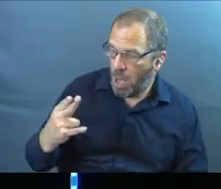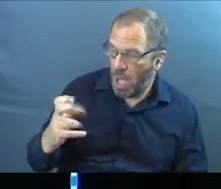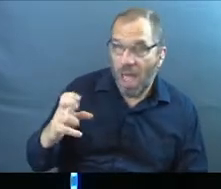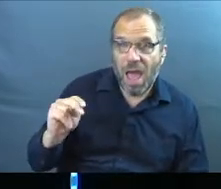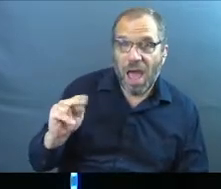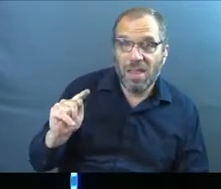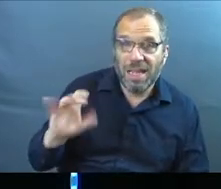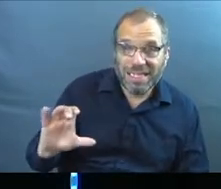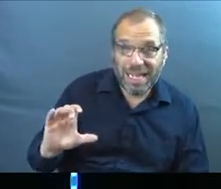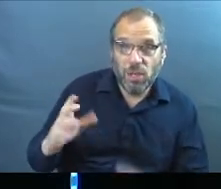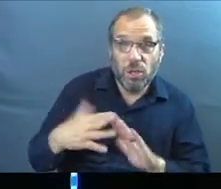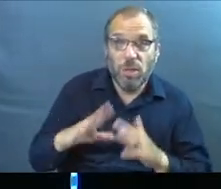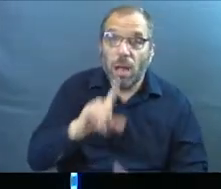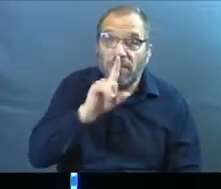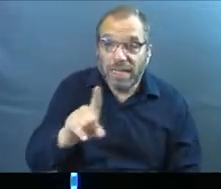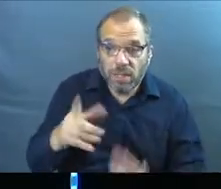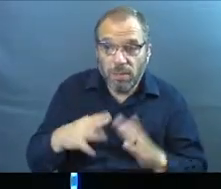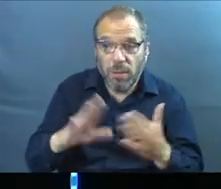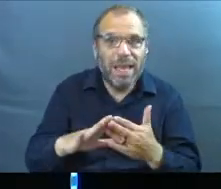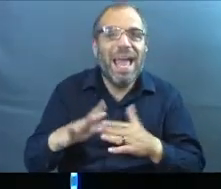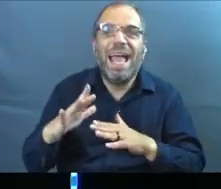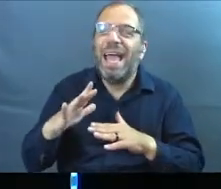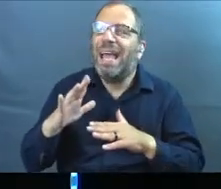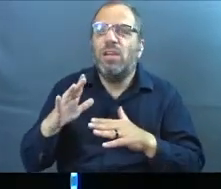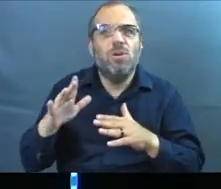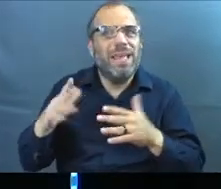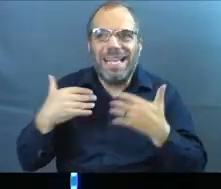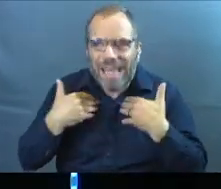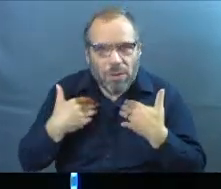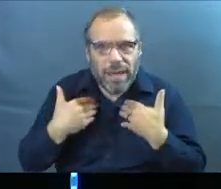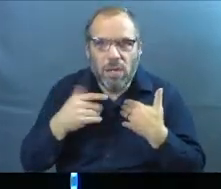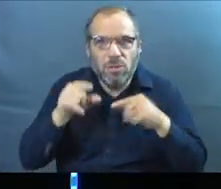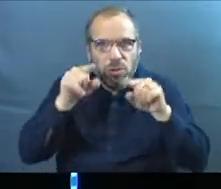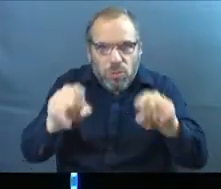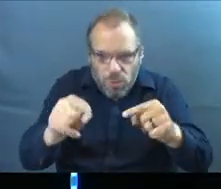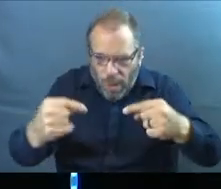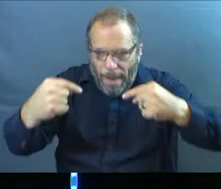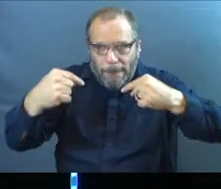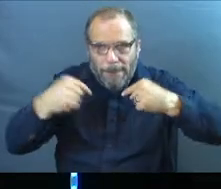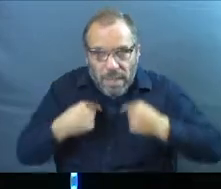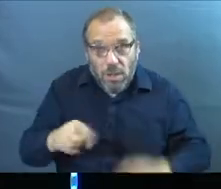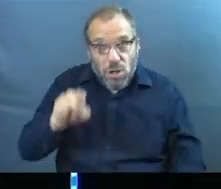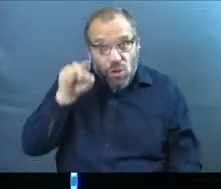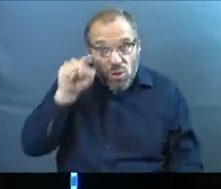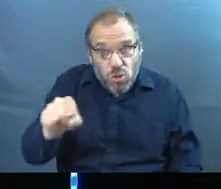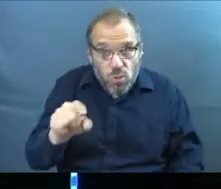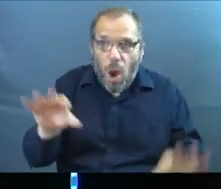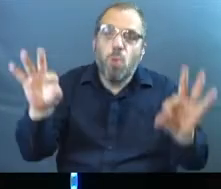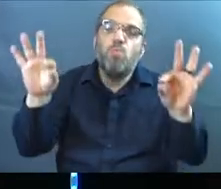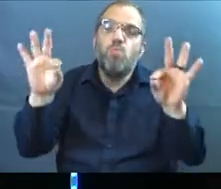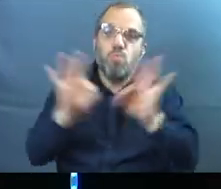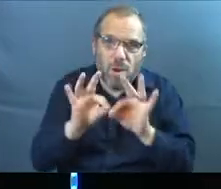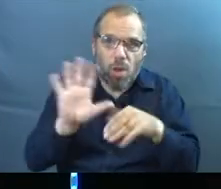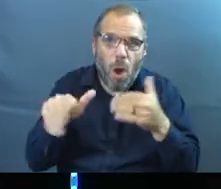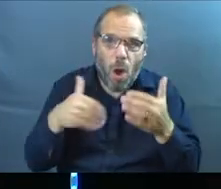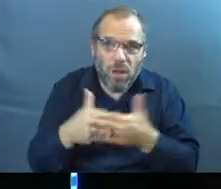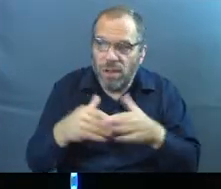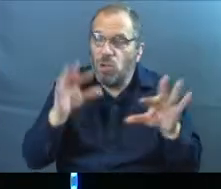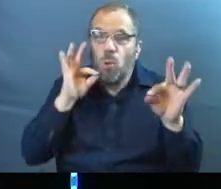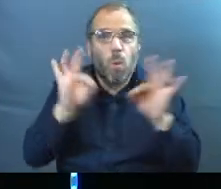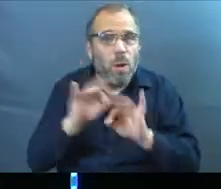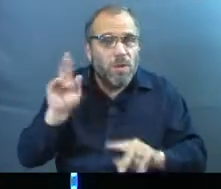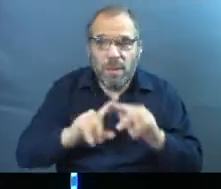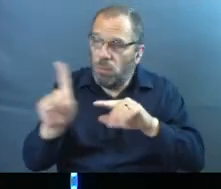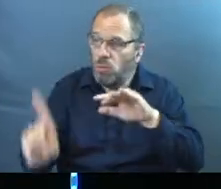it is available to you. It is available to every single one of us. You are worth it. You are worth